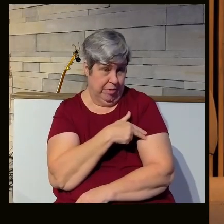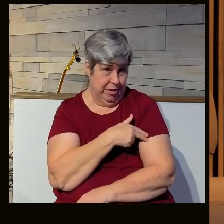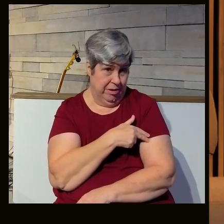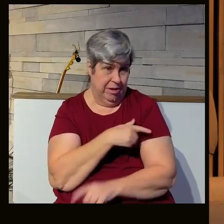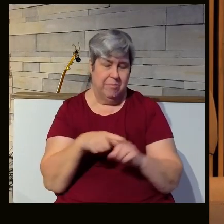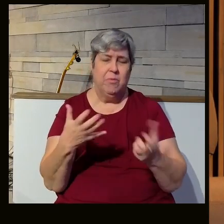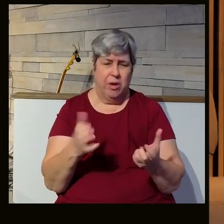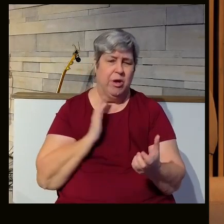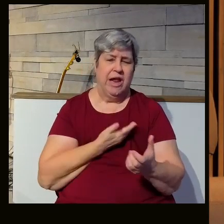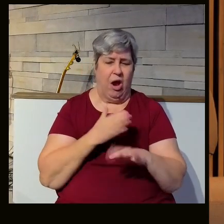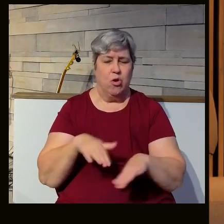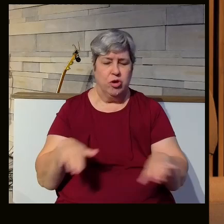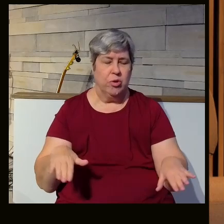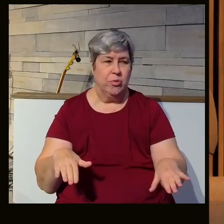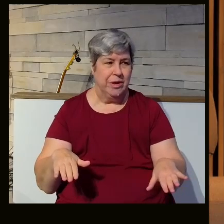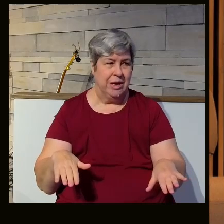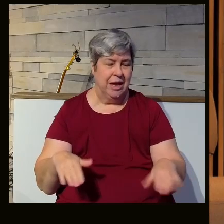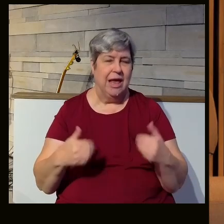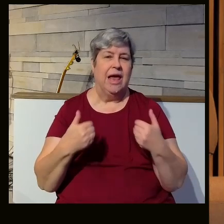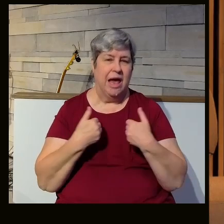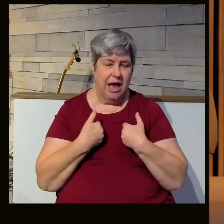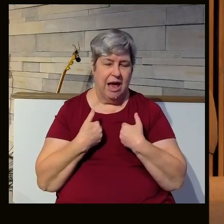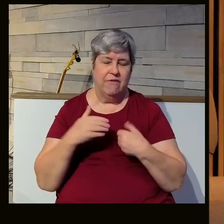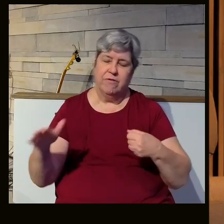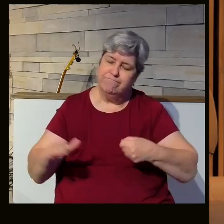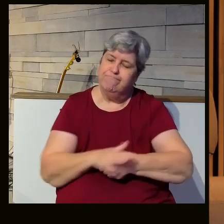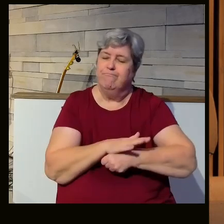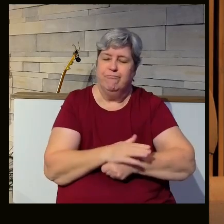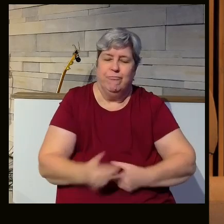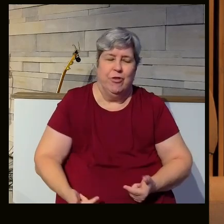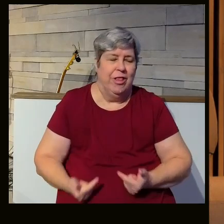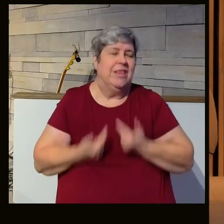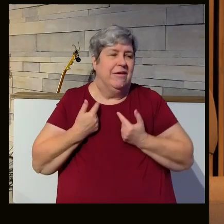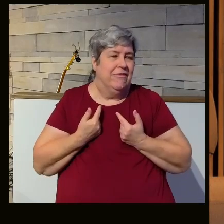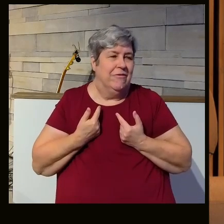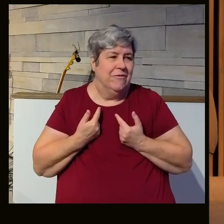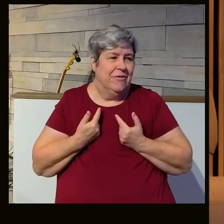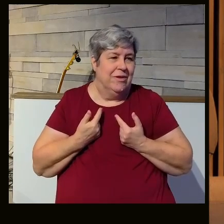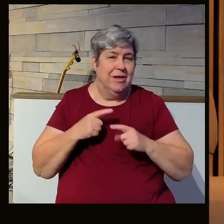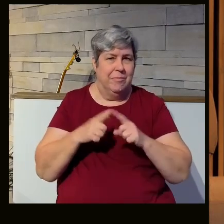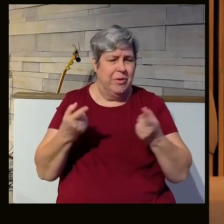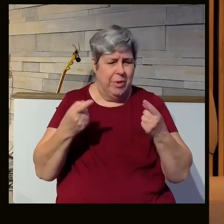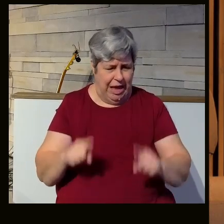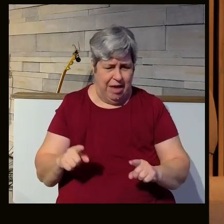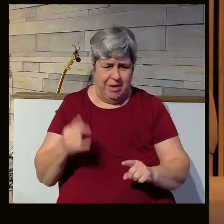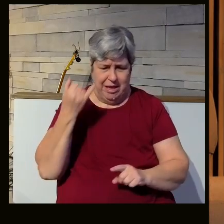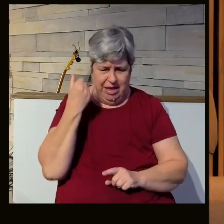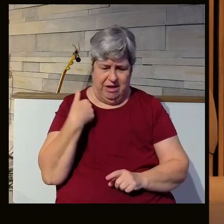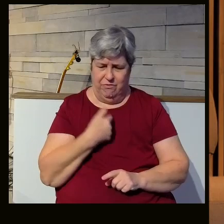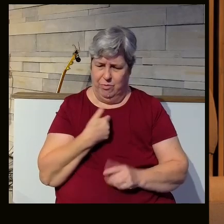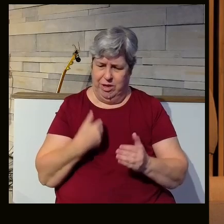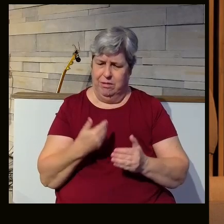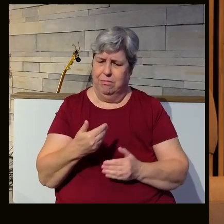We want our children to have a full life, but what happens when we get